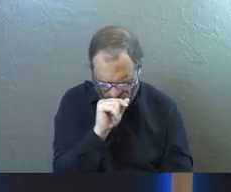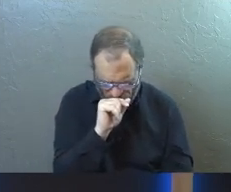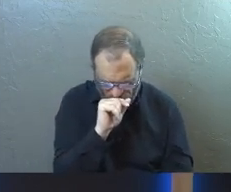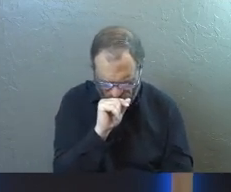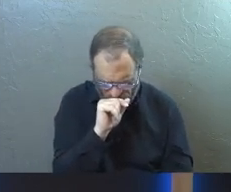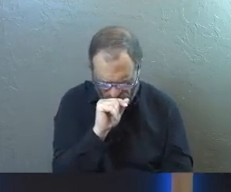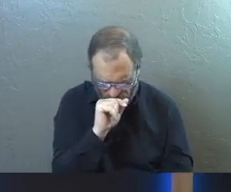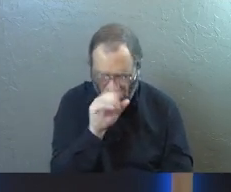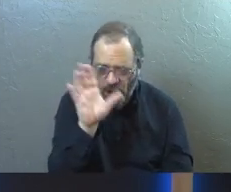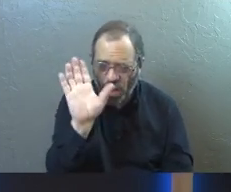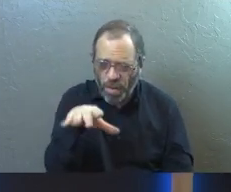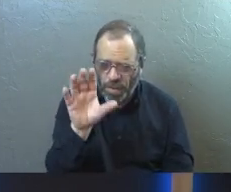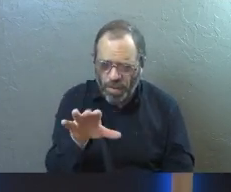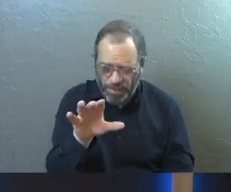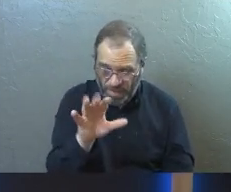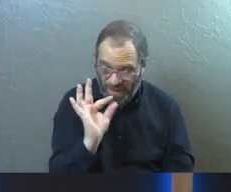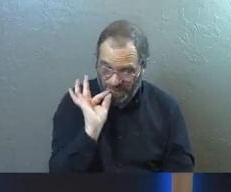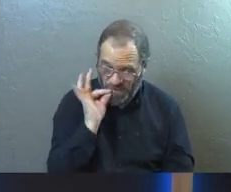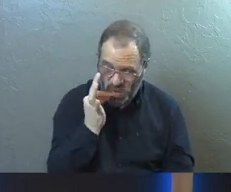Lord, grow fruit in us.